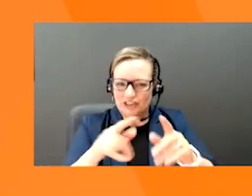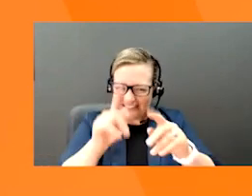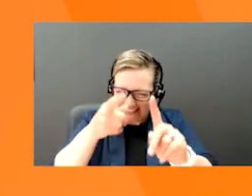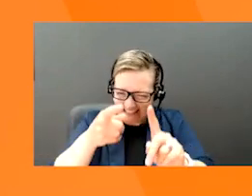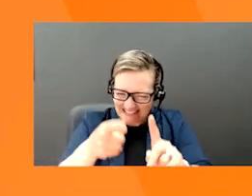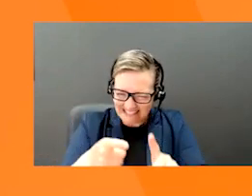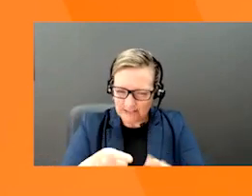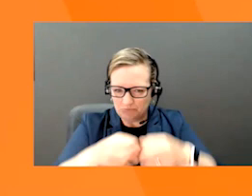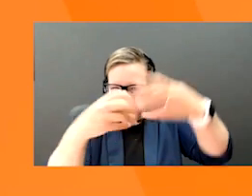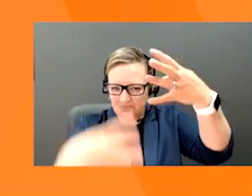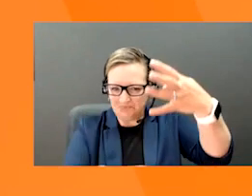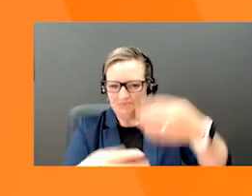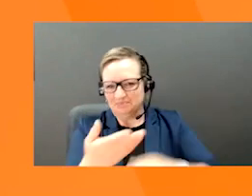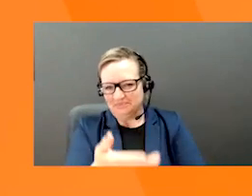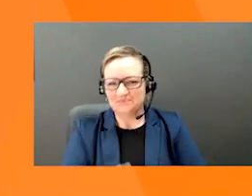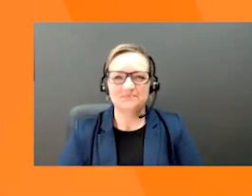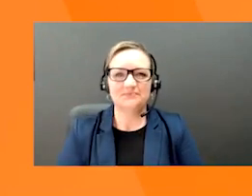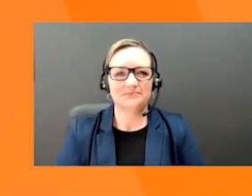Oh, there's that final one there.